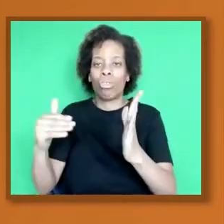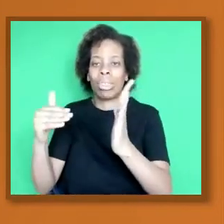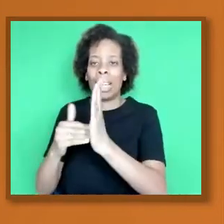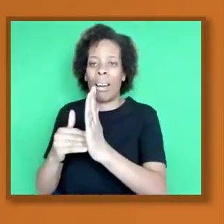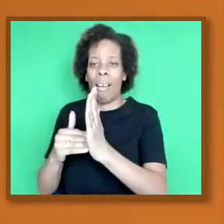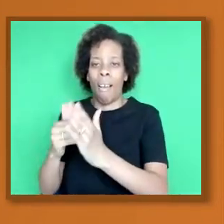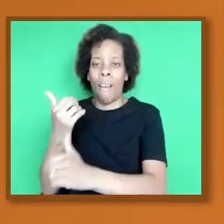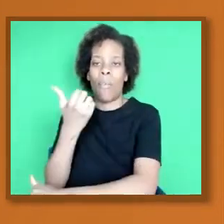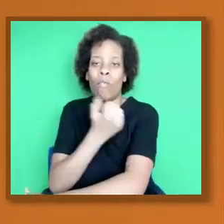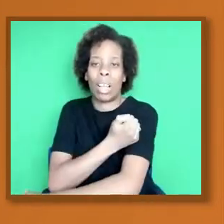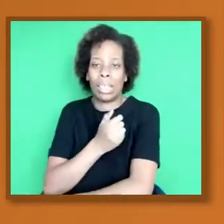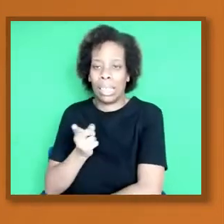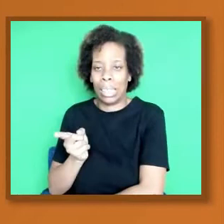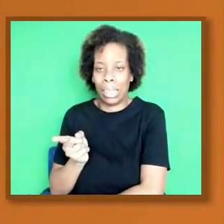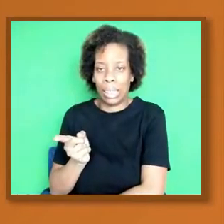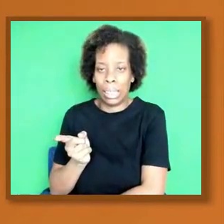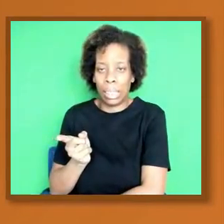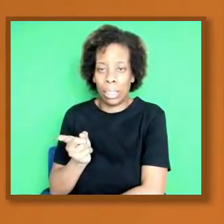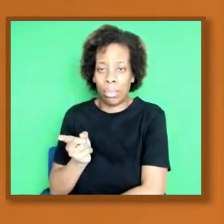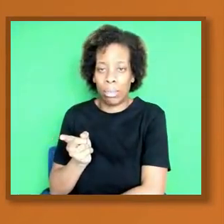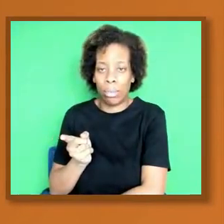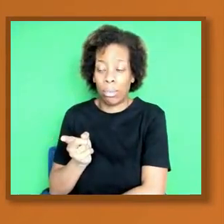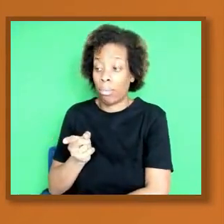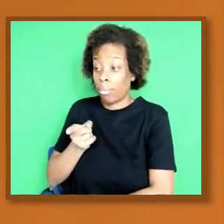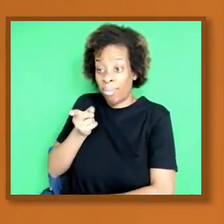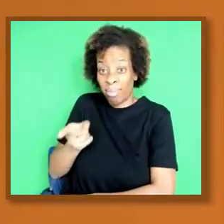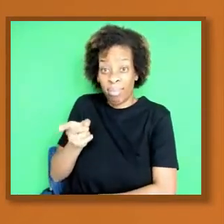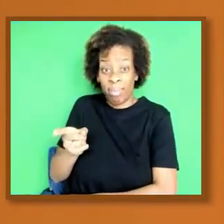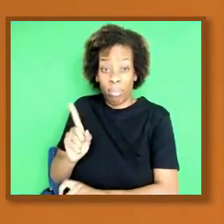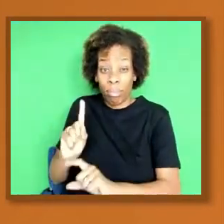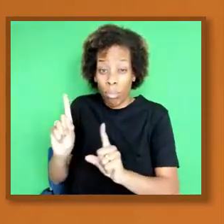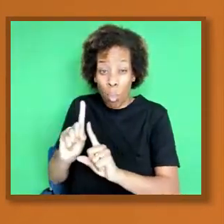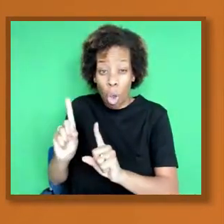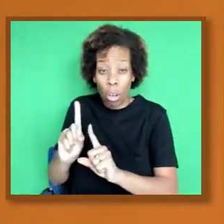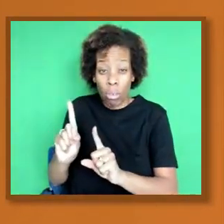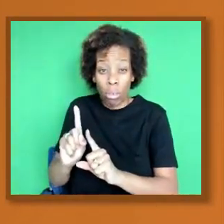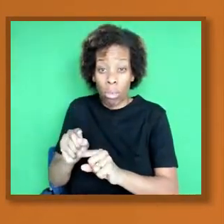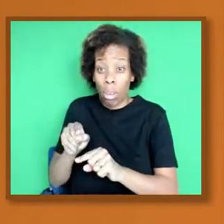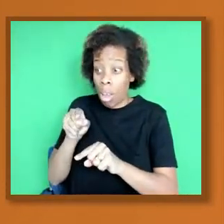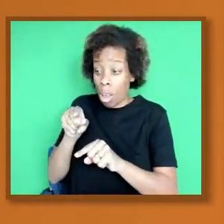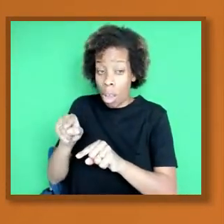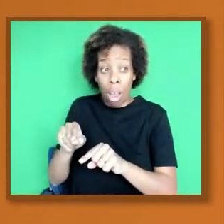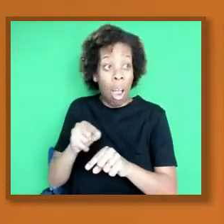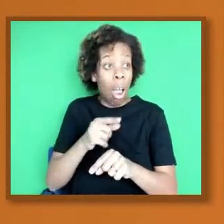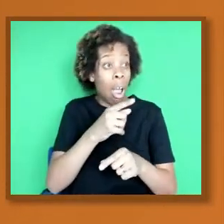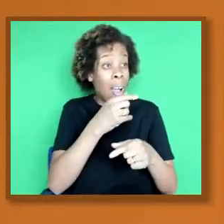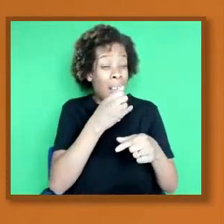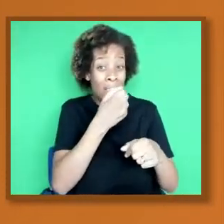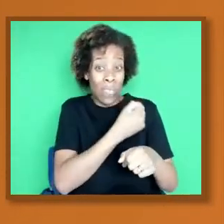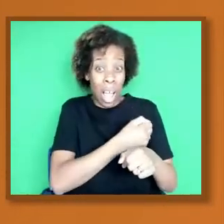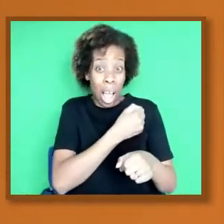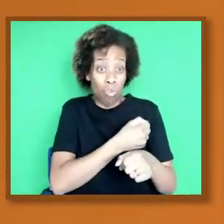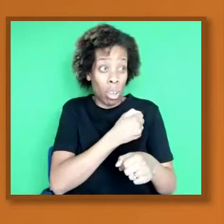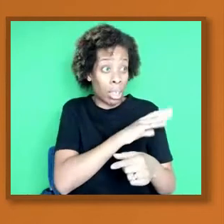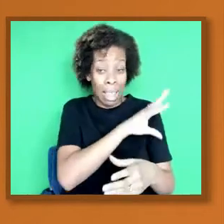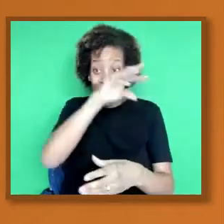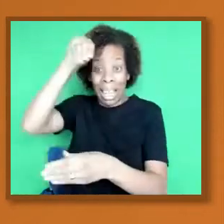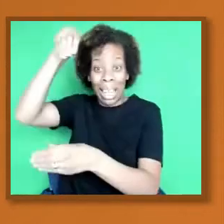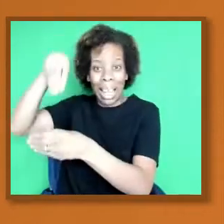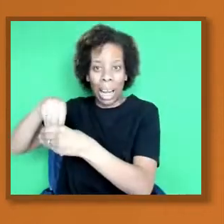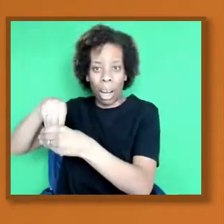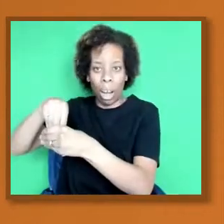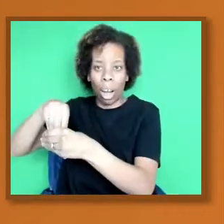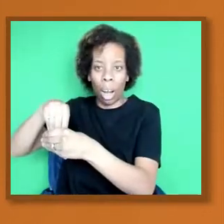a vector, basically, like a viral vector, in fact. And basically, it contains the information